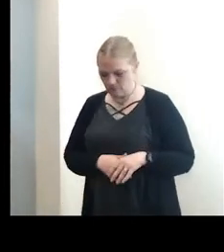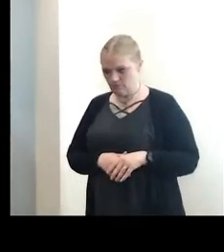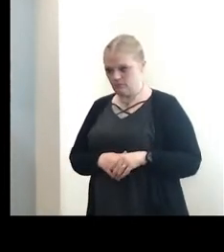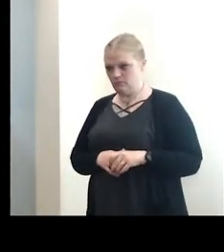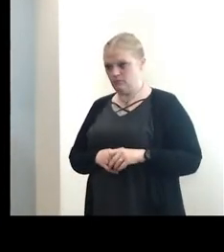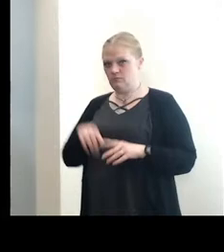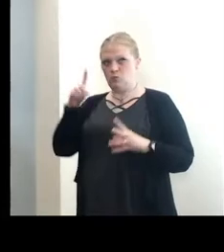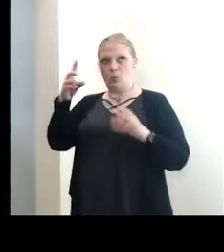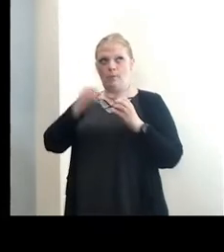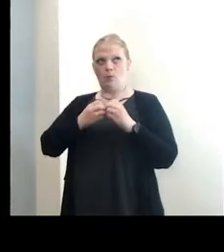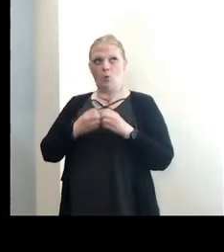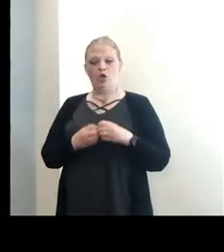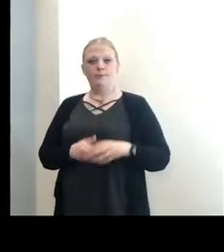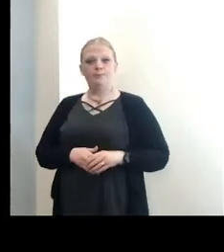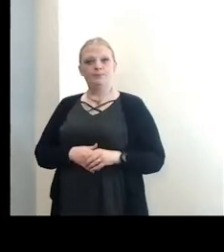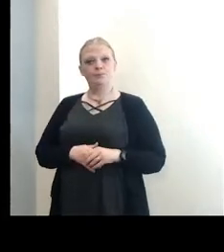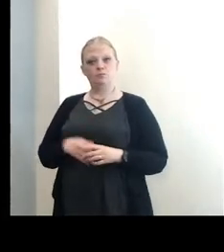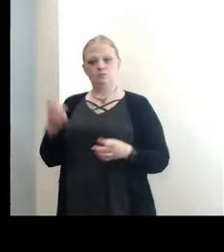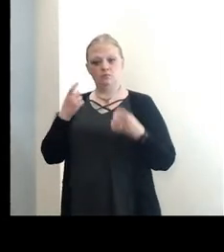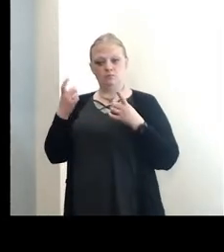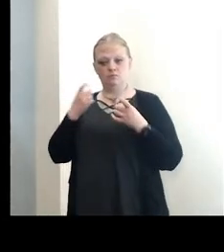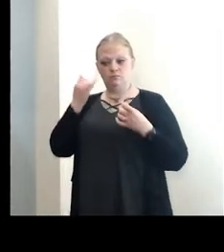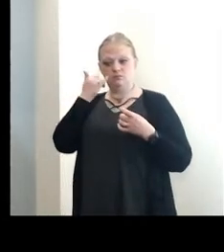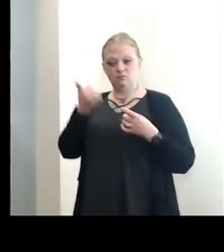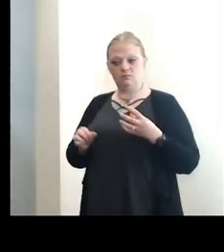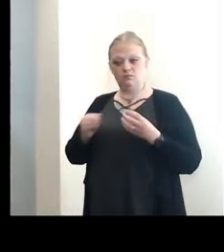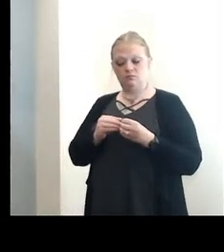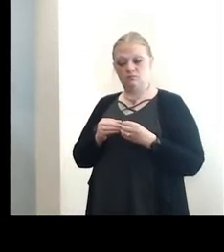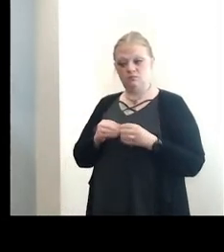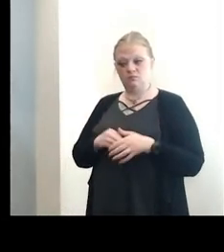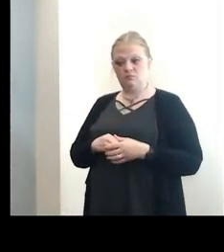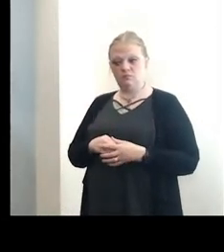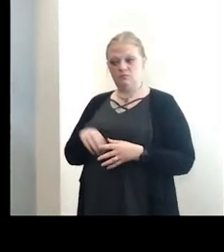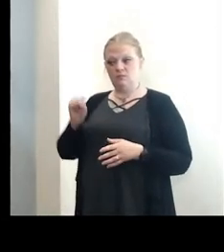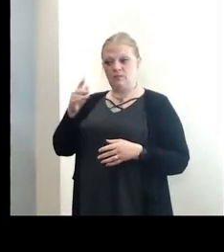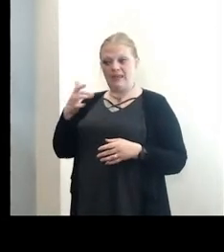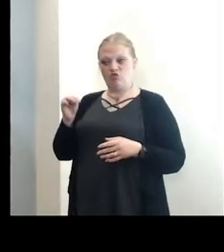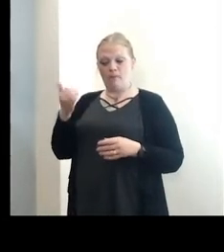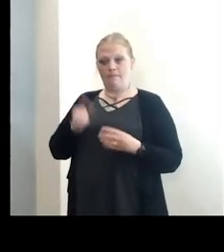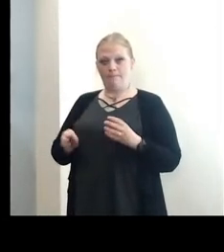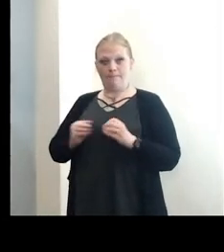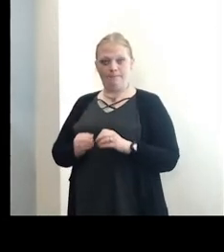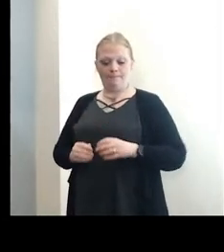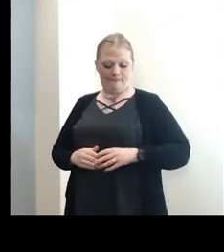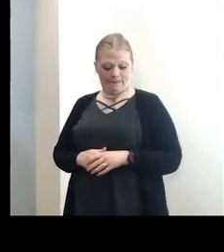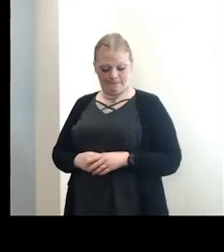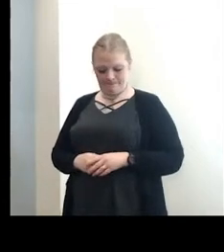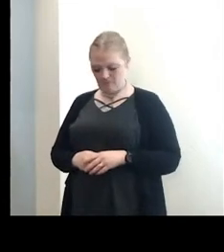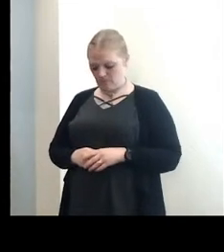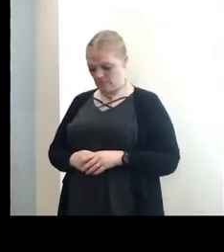We'll do one more round of questions. If there are any spectrum news, any more questions, Brown?